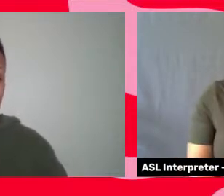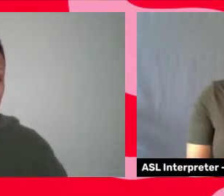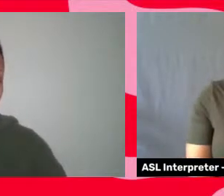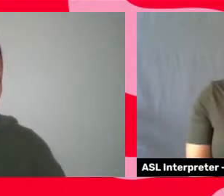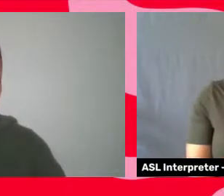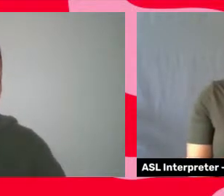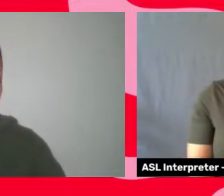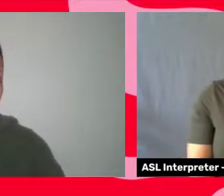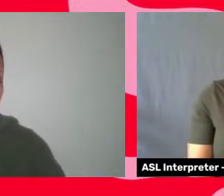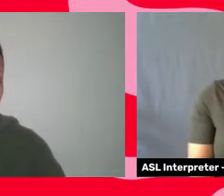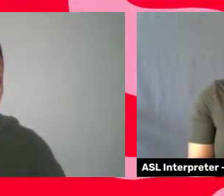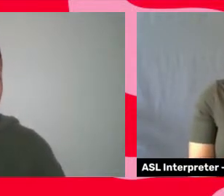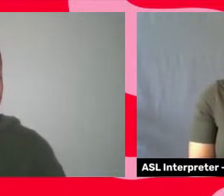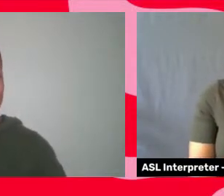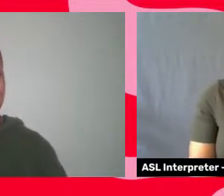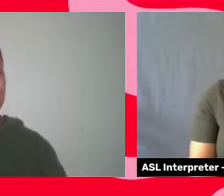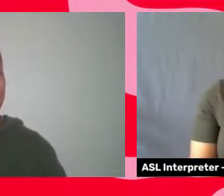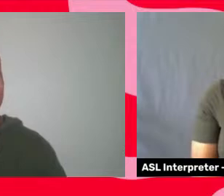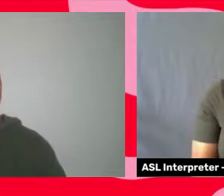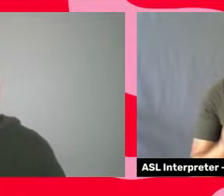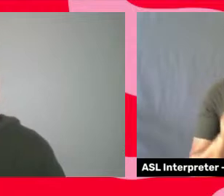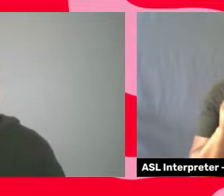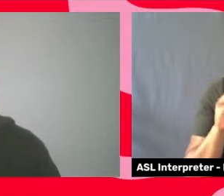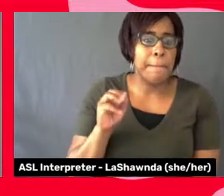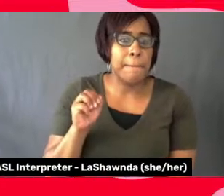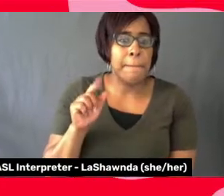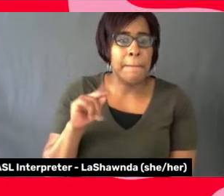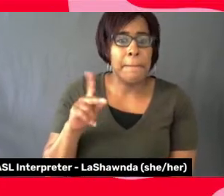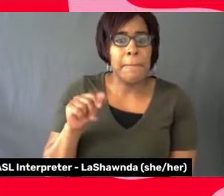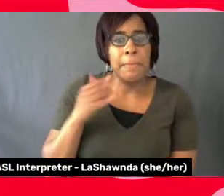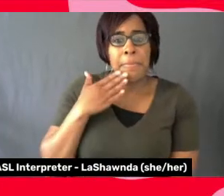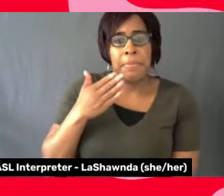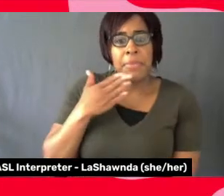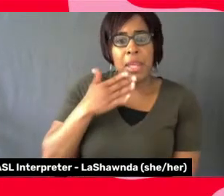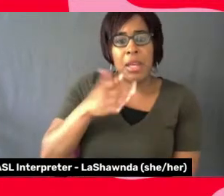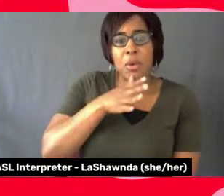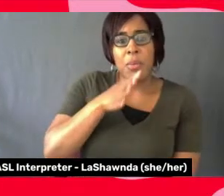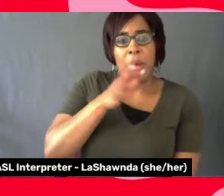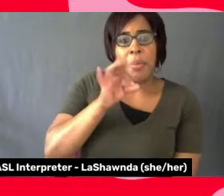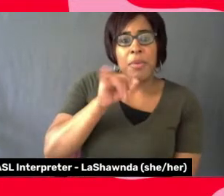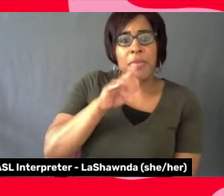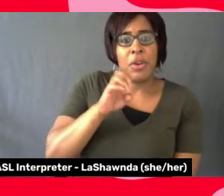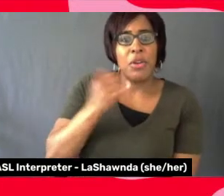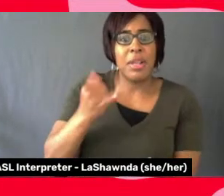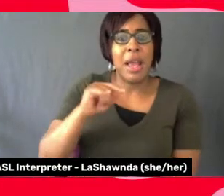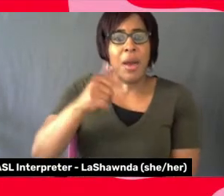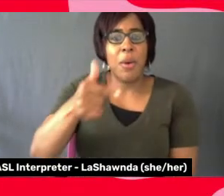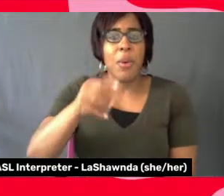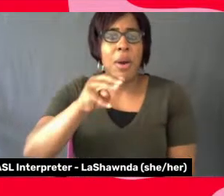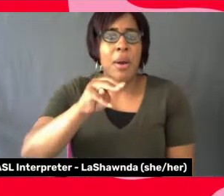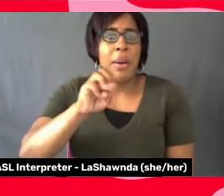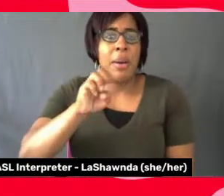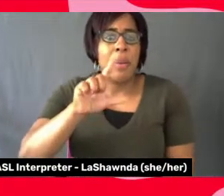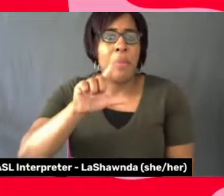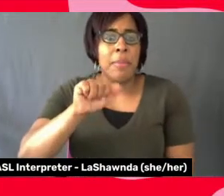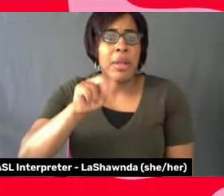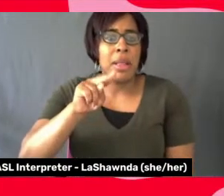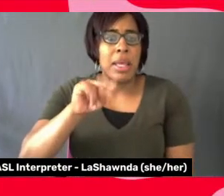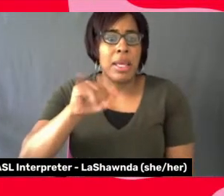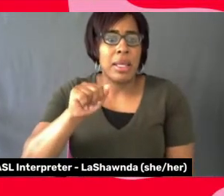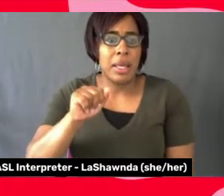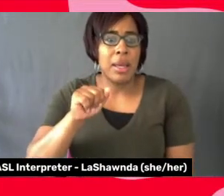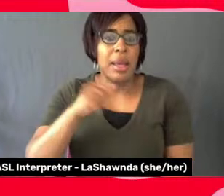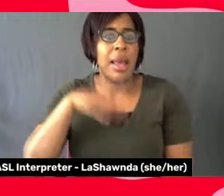Thank you. Thank you, Mama Fern. Melaina. Hello, everyone. My name is Melaina Moore.